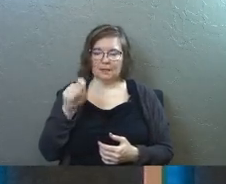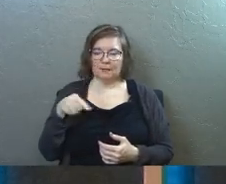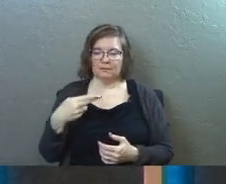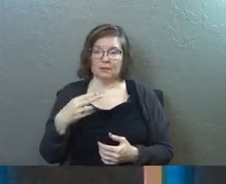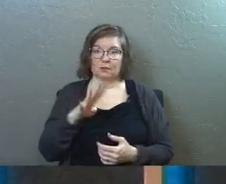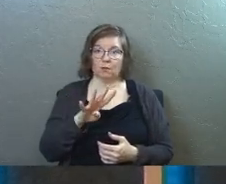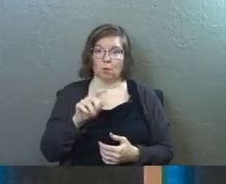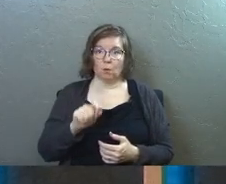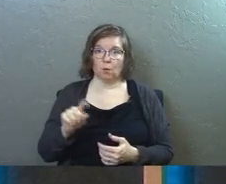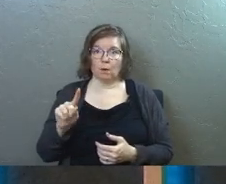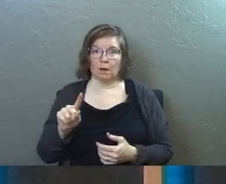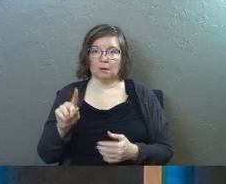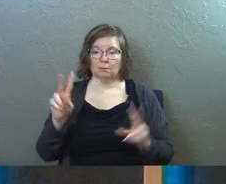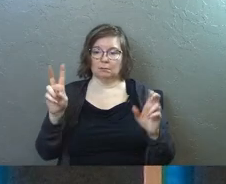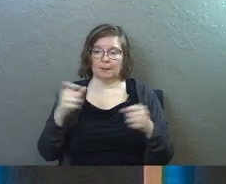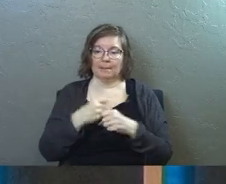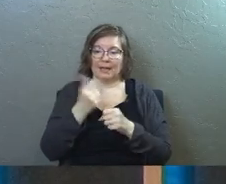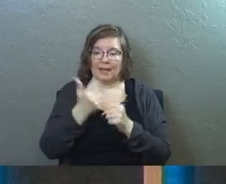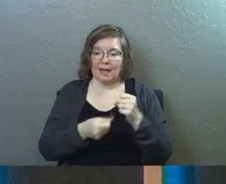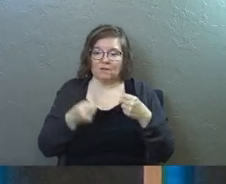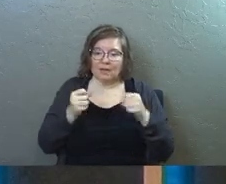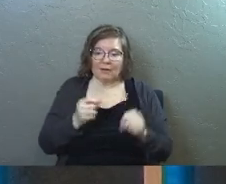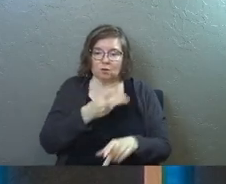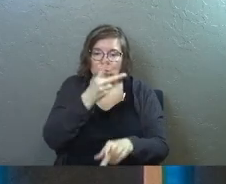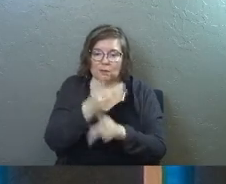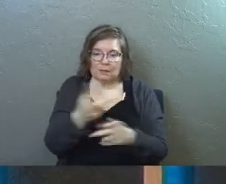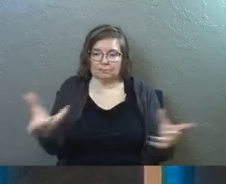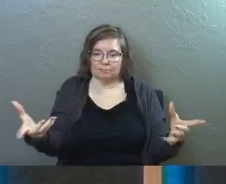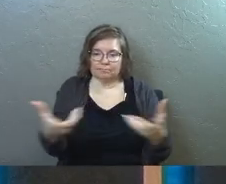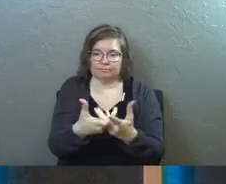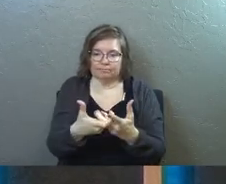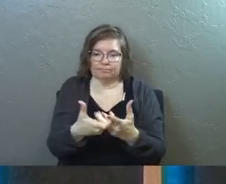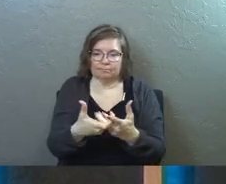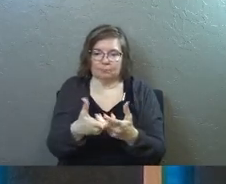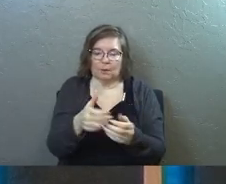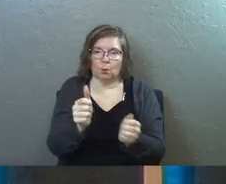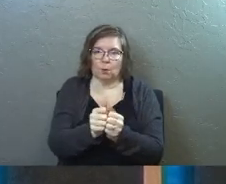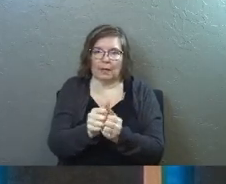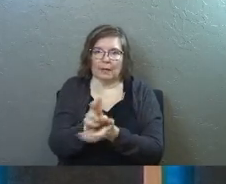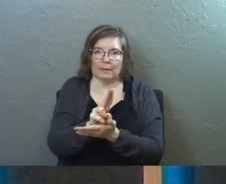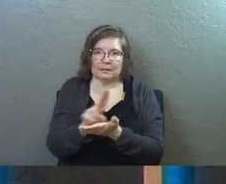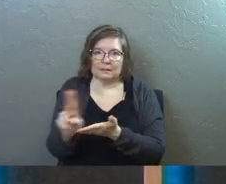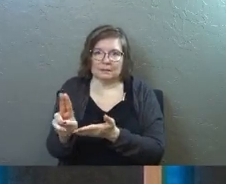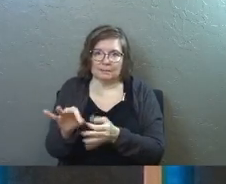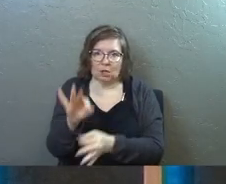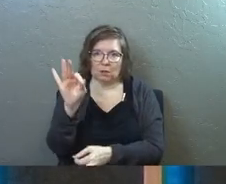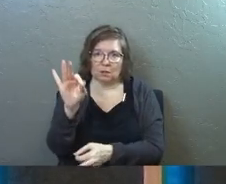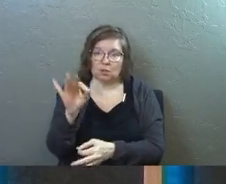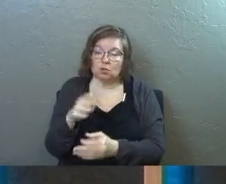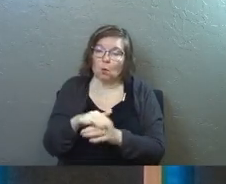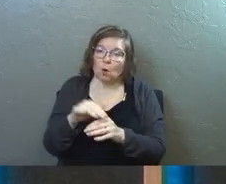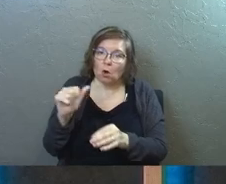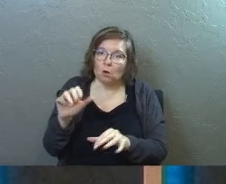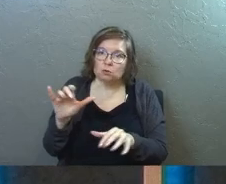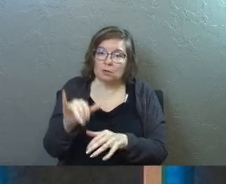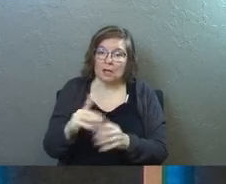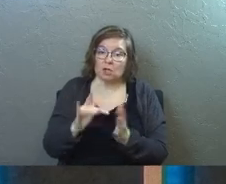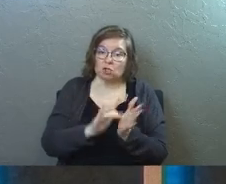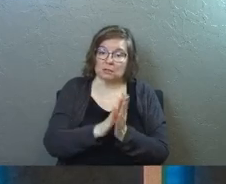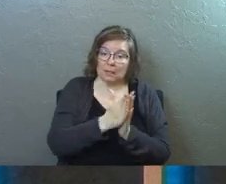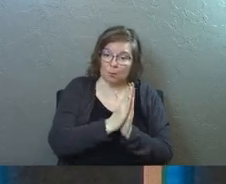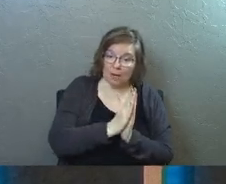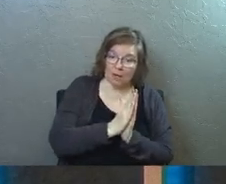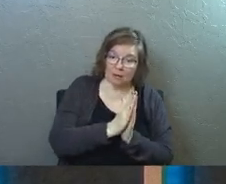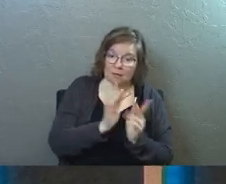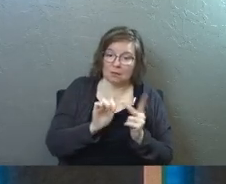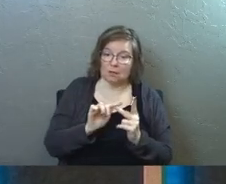1 make every effort to keep yourselves united in the spirit so we're called to it Jesus prayed for